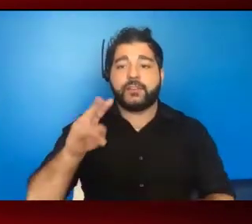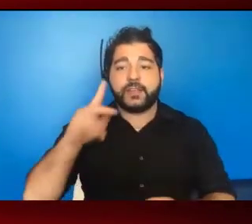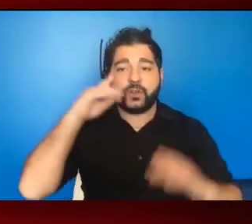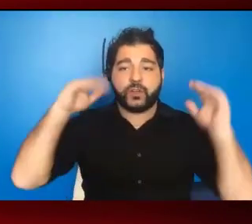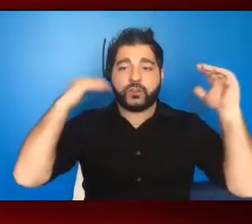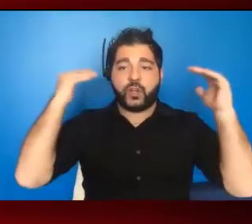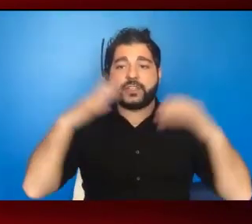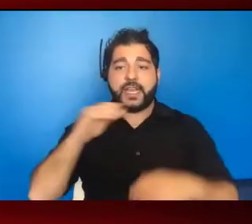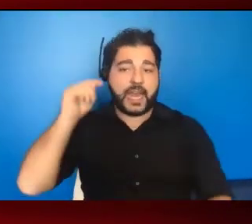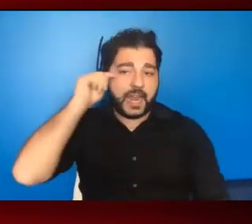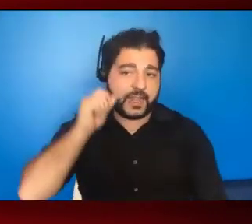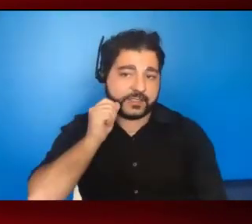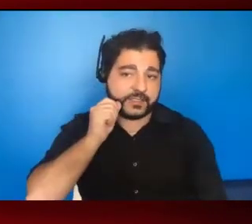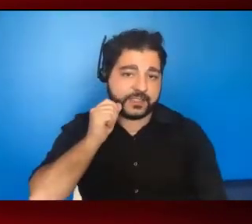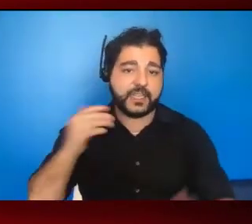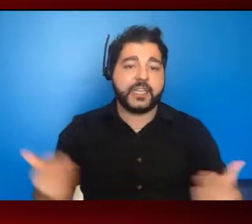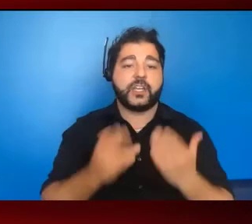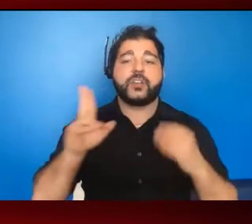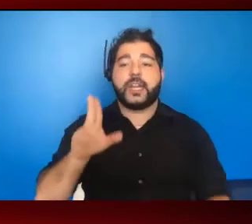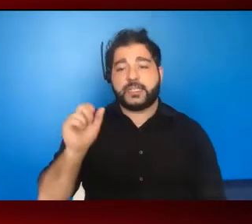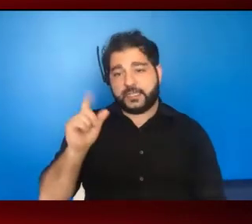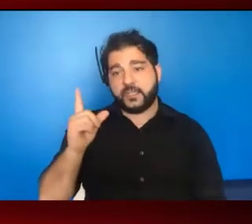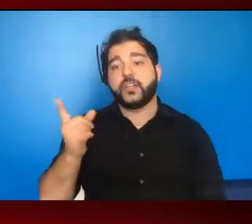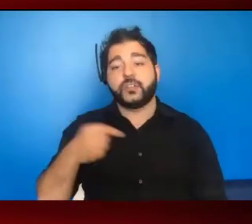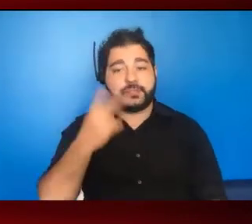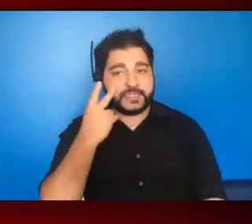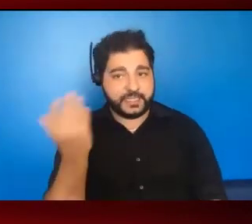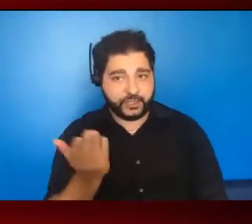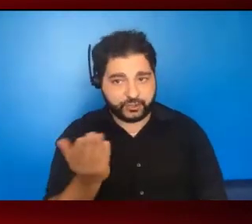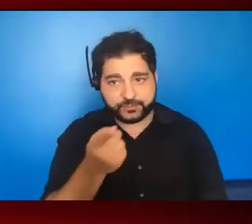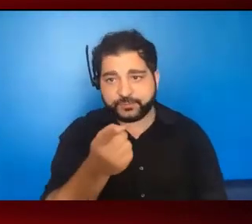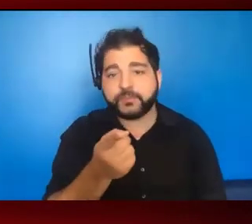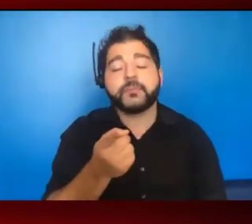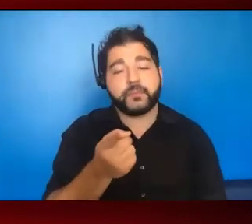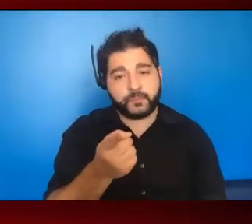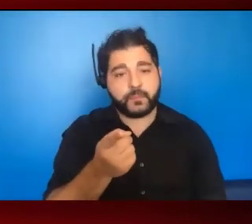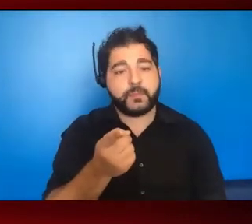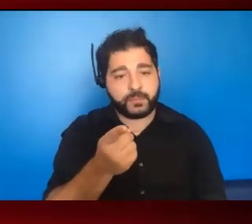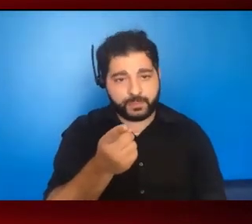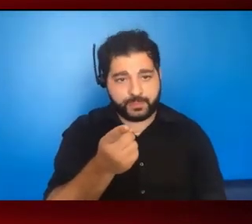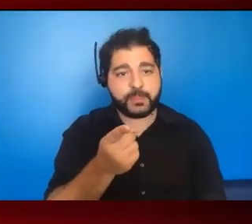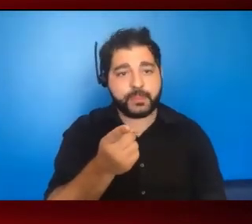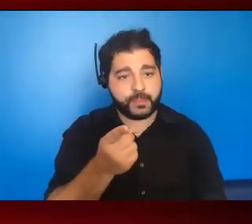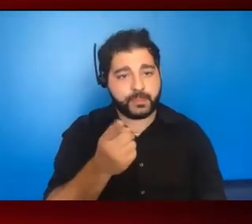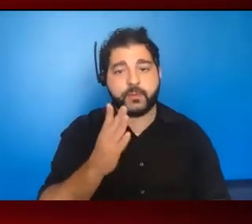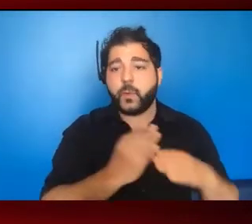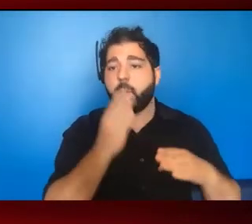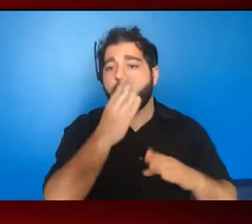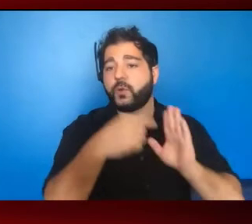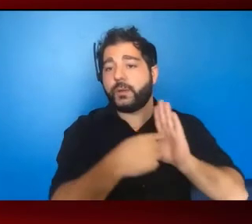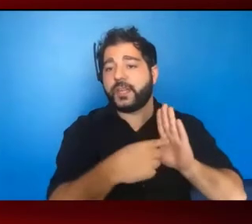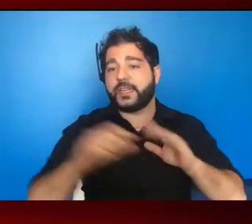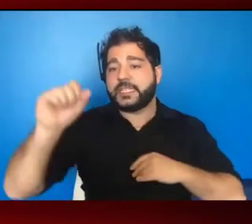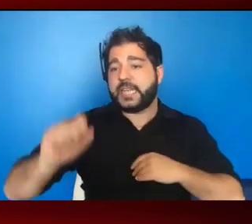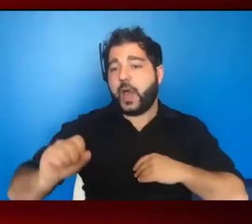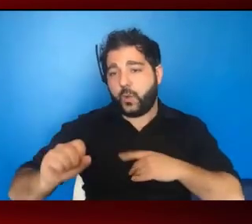adolescents in the United States, what you'll see is that we are overrepresented in the South and